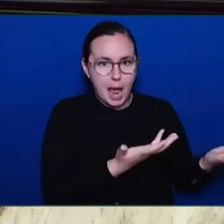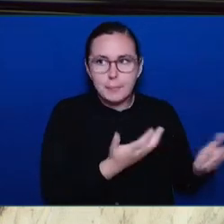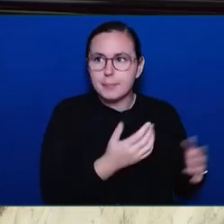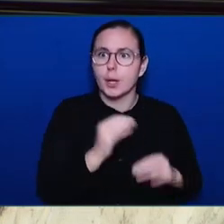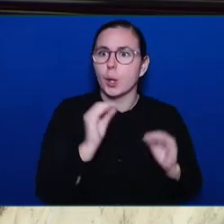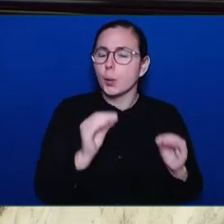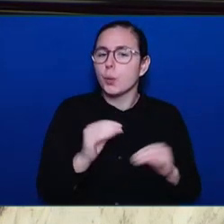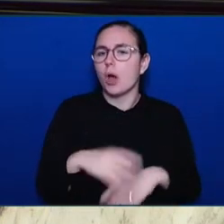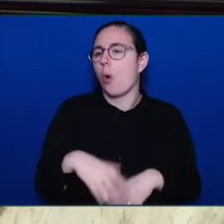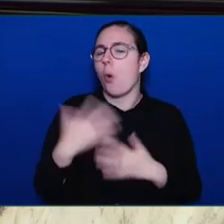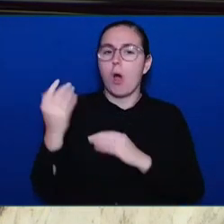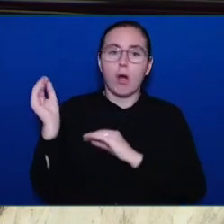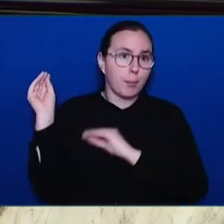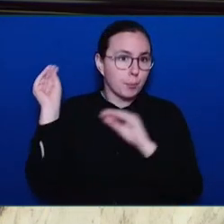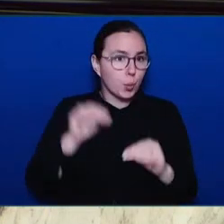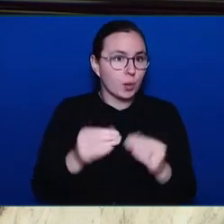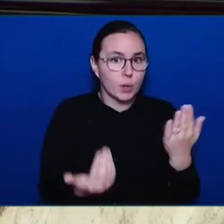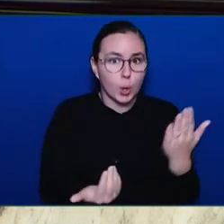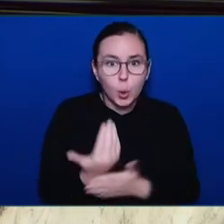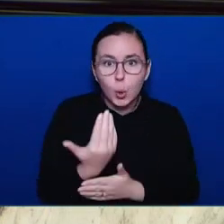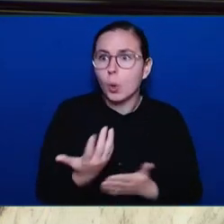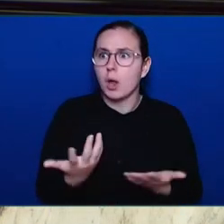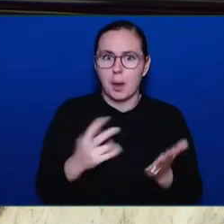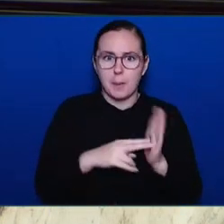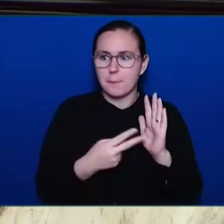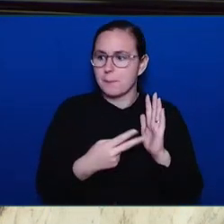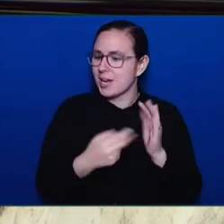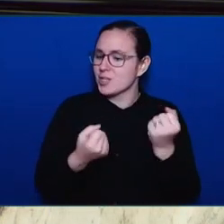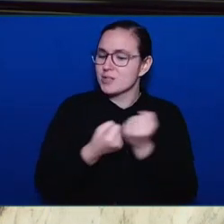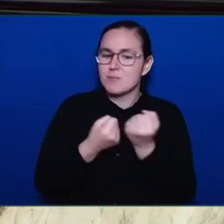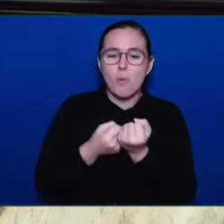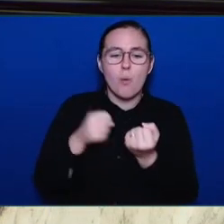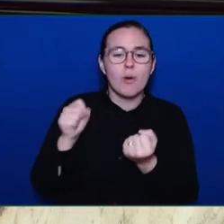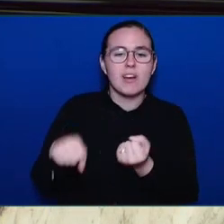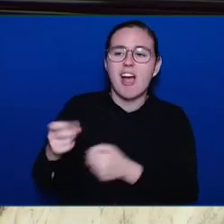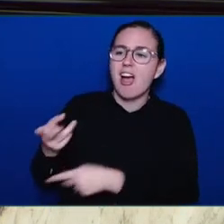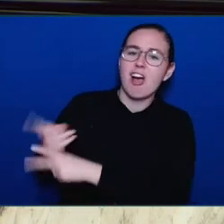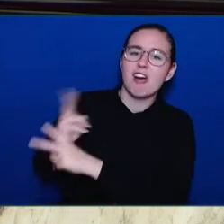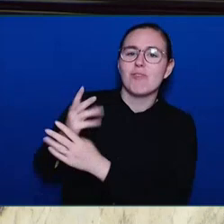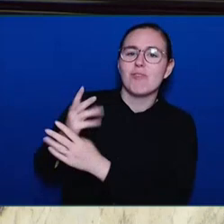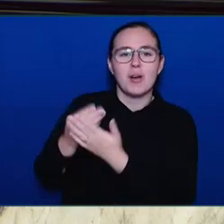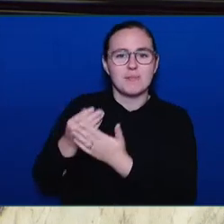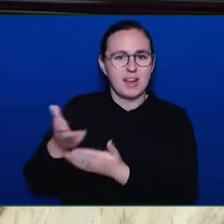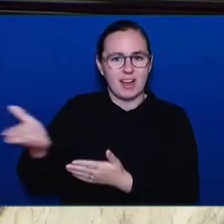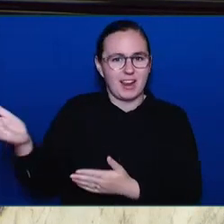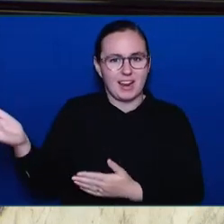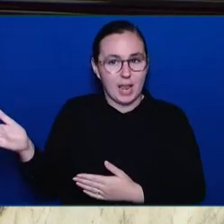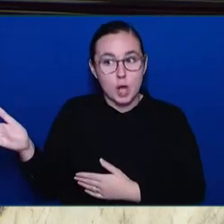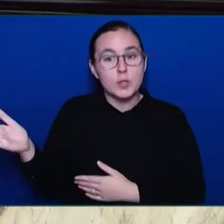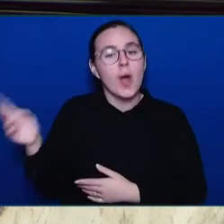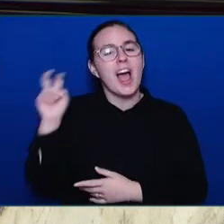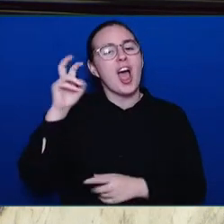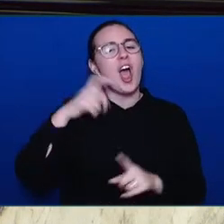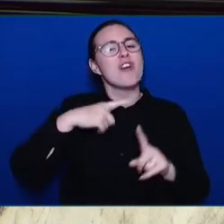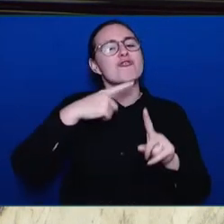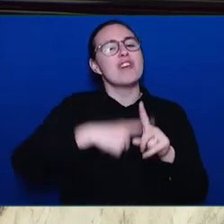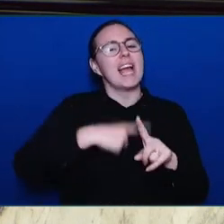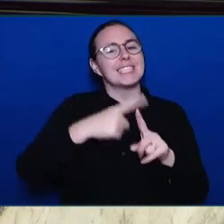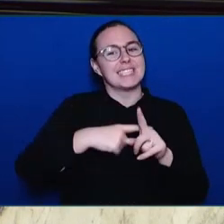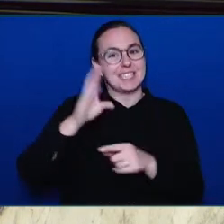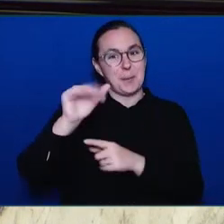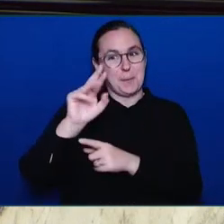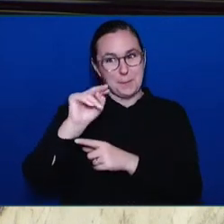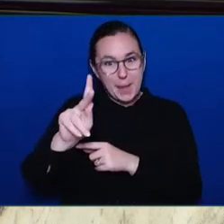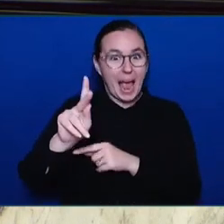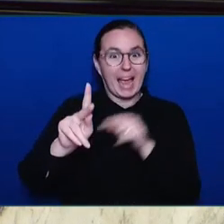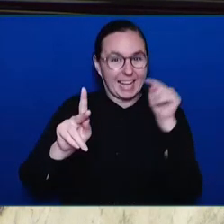the limit. Rent banks can help those people now in every part of this province. Our government invested in them because we believe